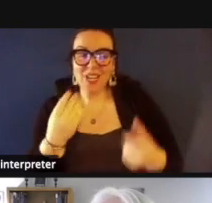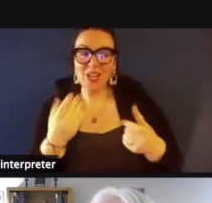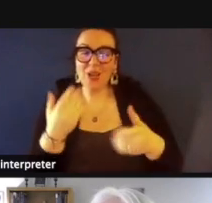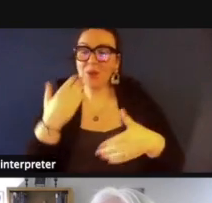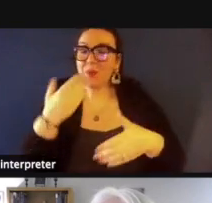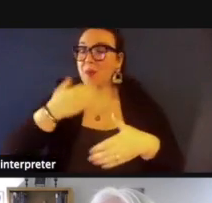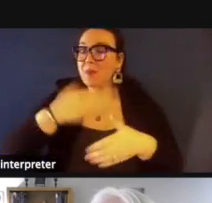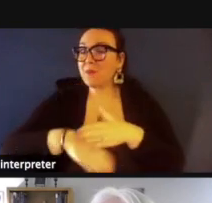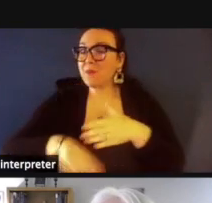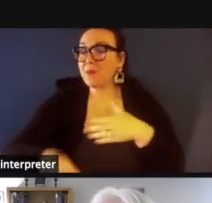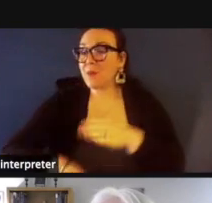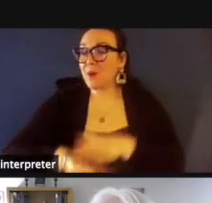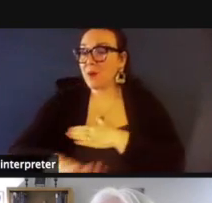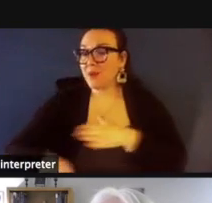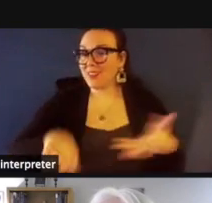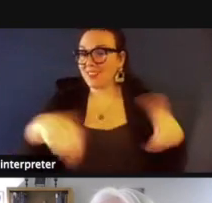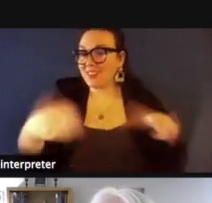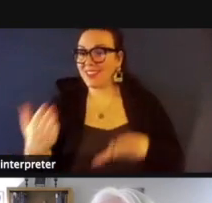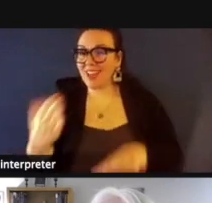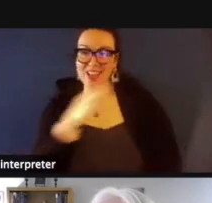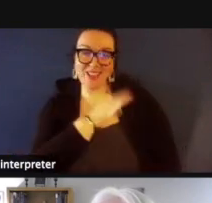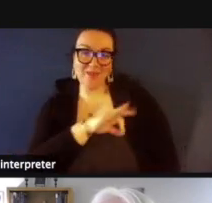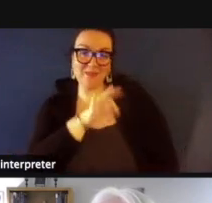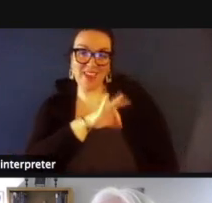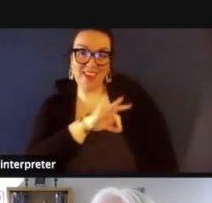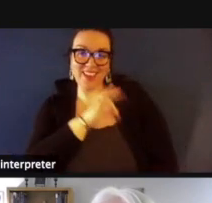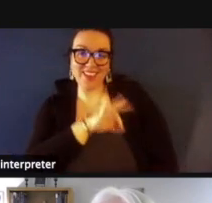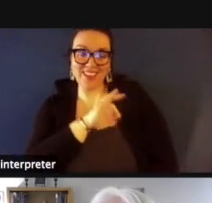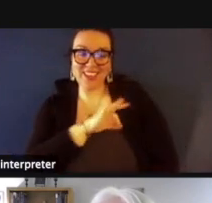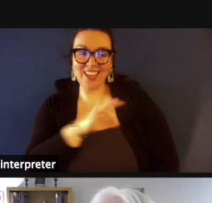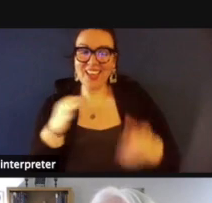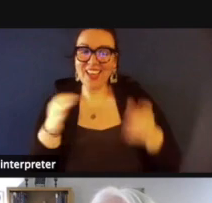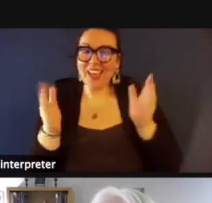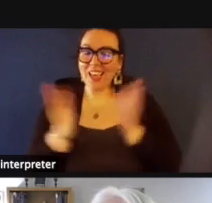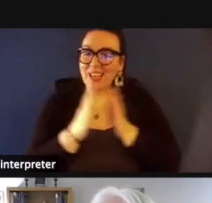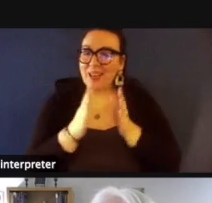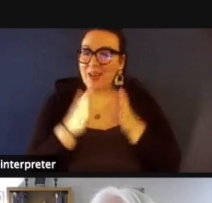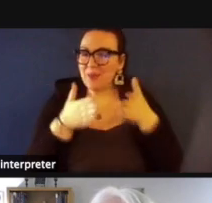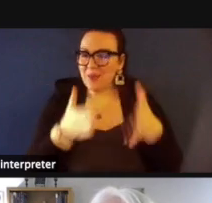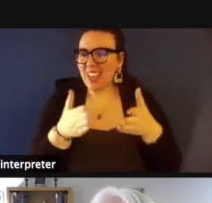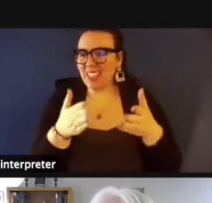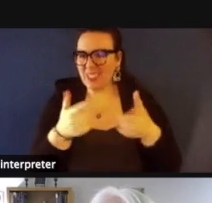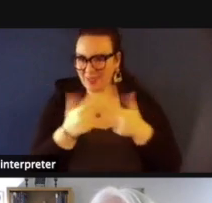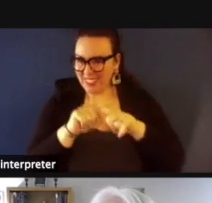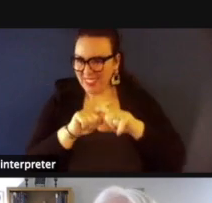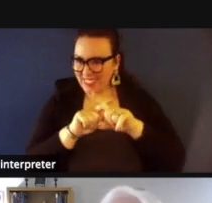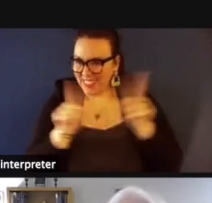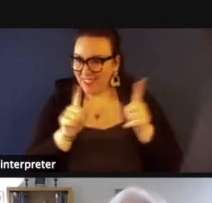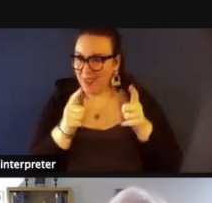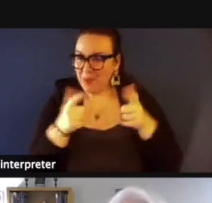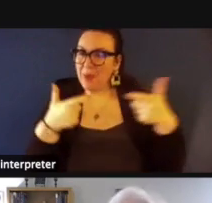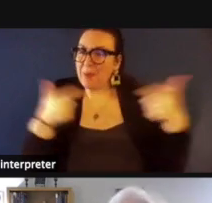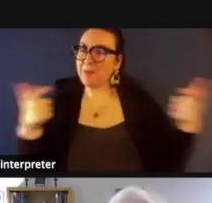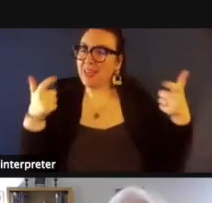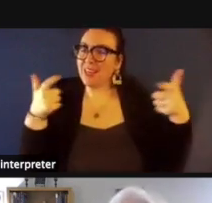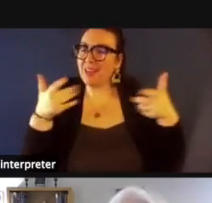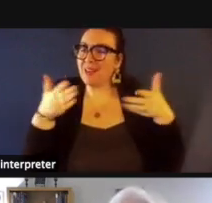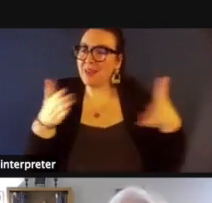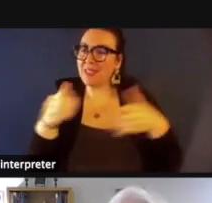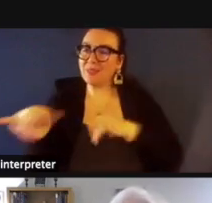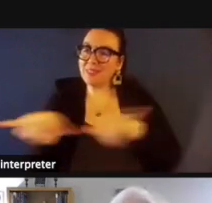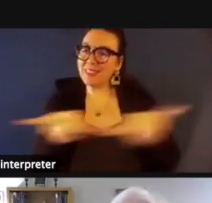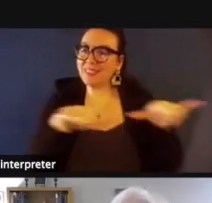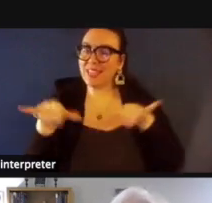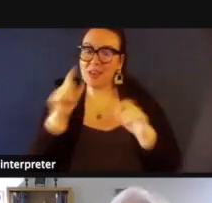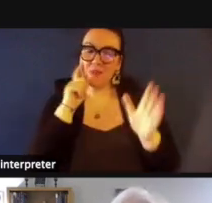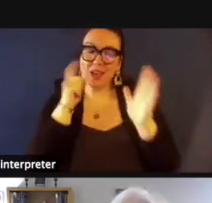in minor ways we're different in major we're the same i note the obvious differences between